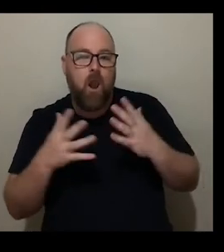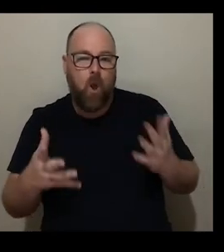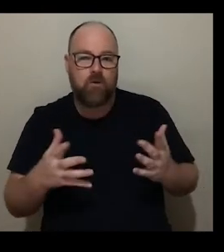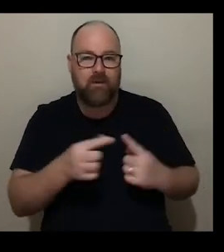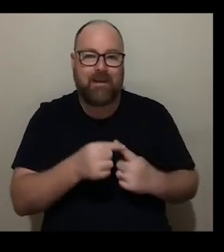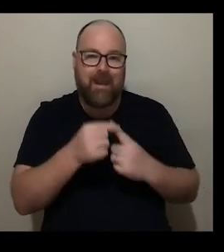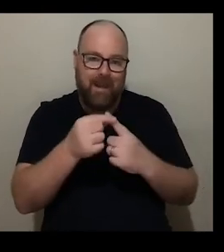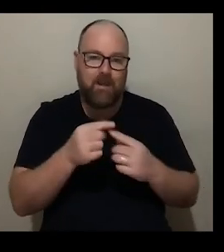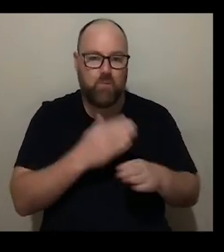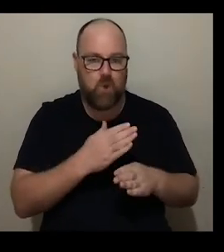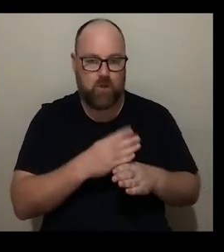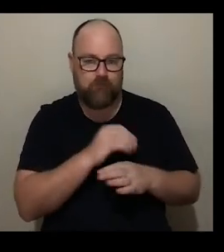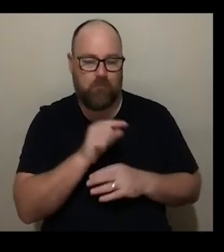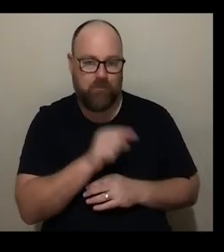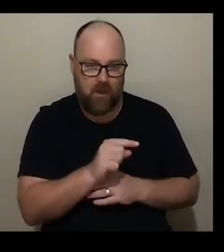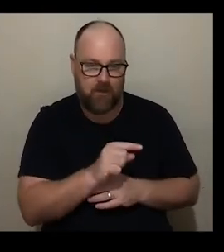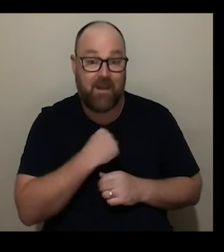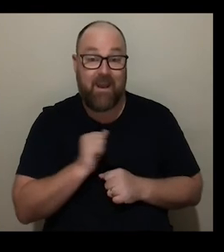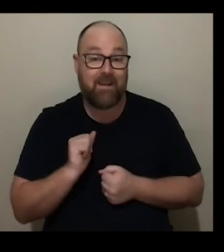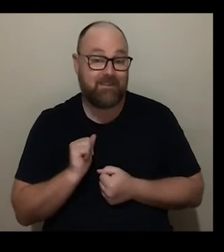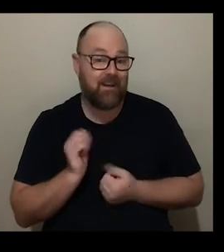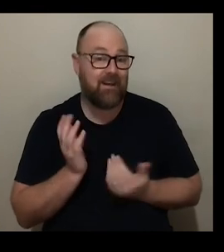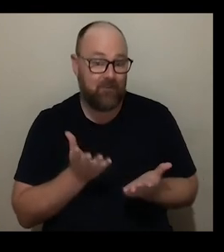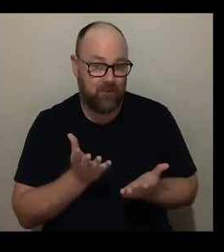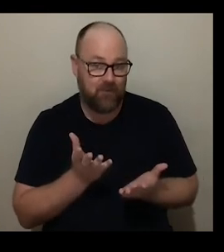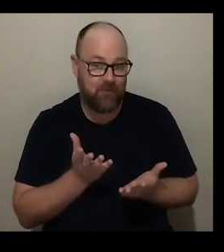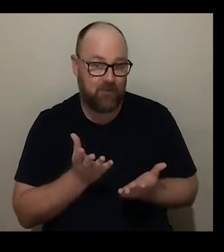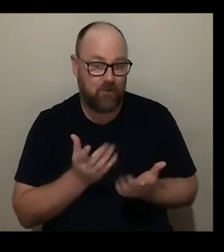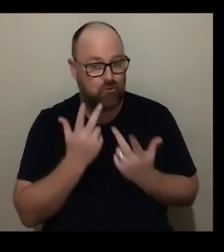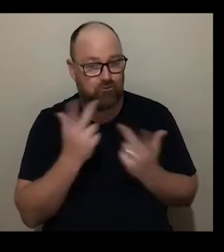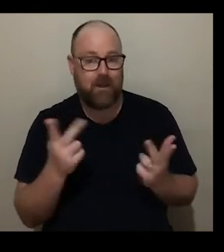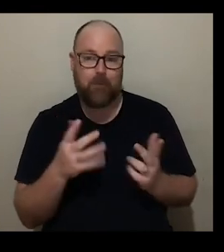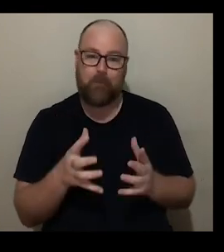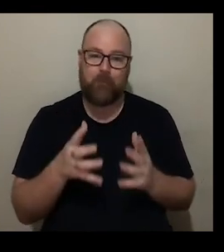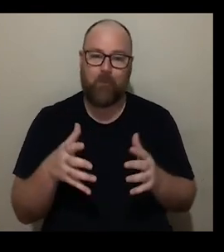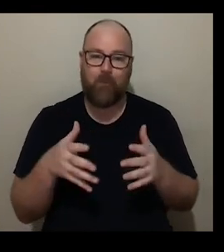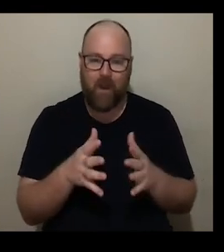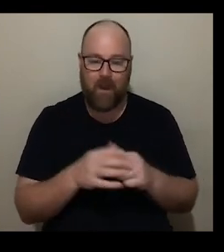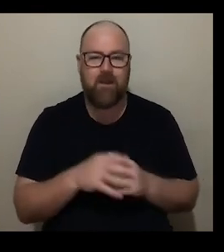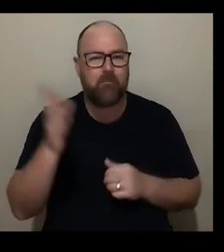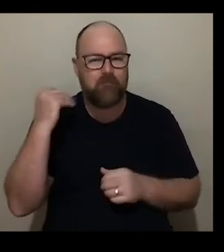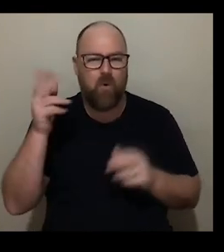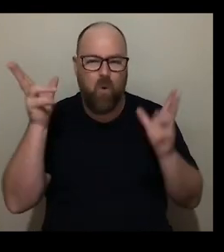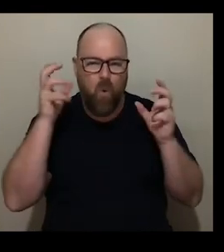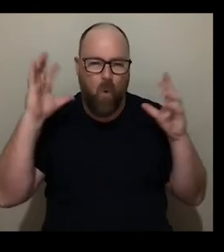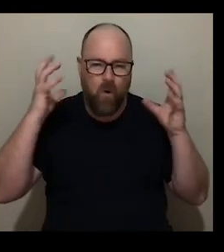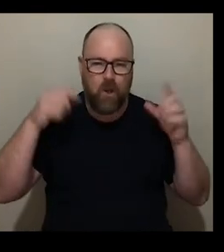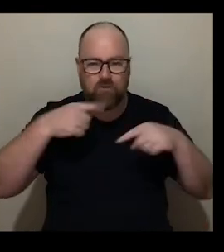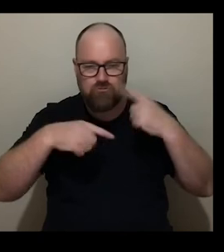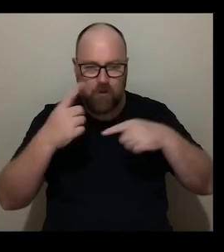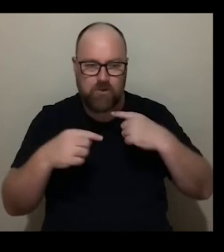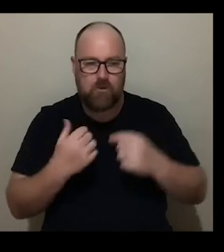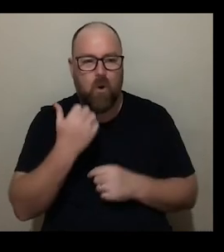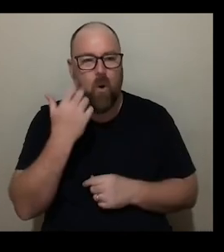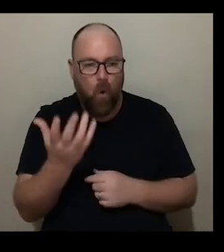the collection displays um delivered in a slightly unusual way so traditionally audio description had always been